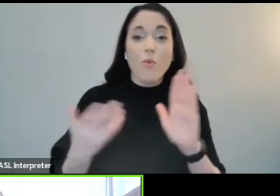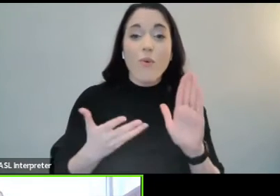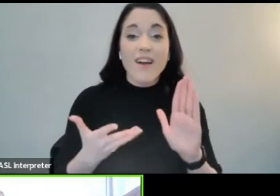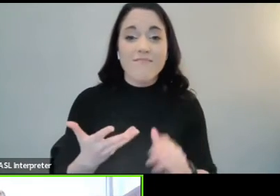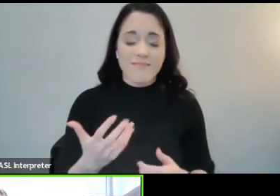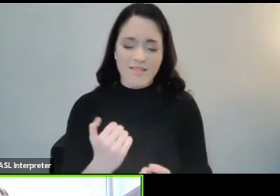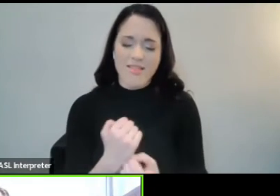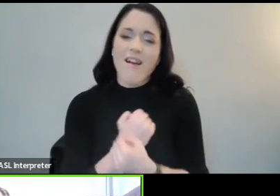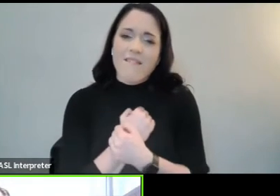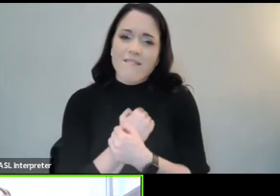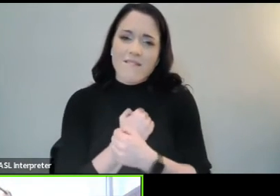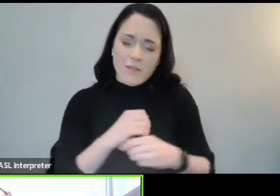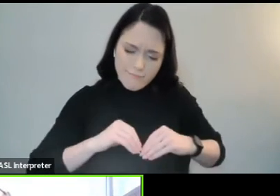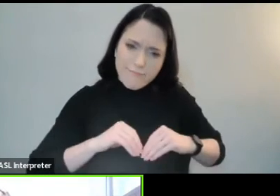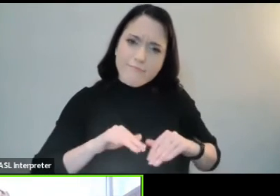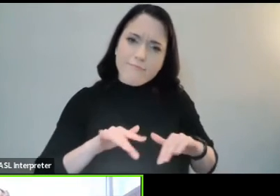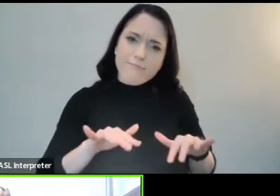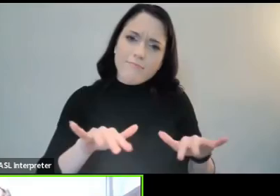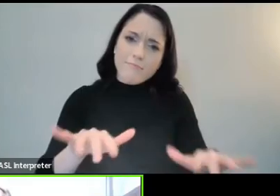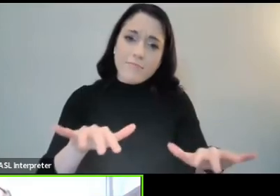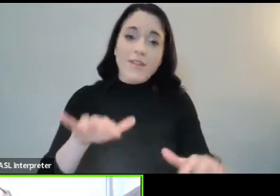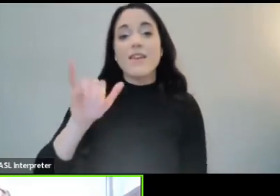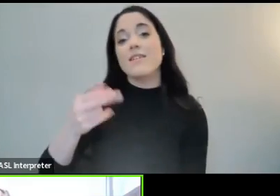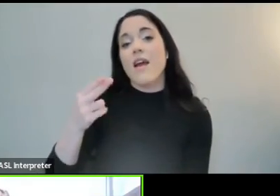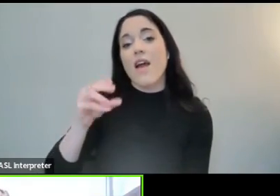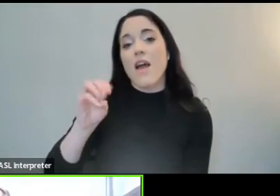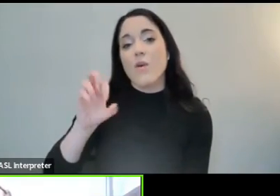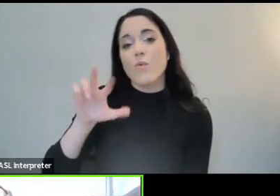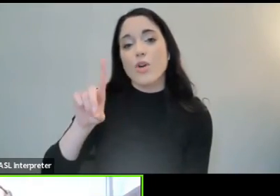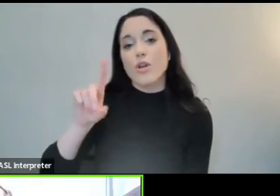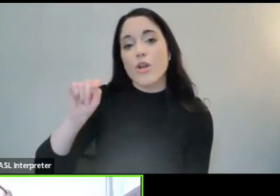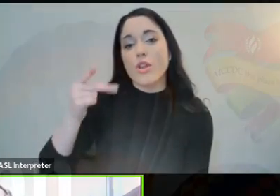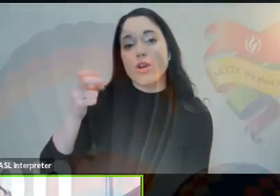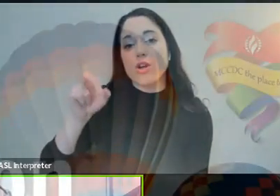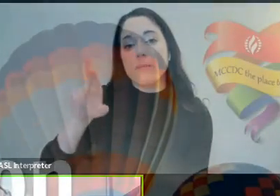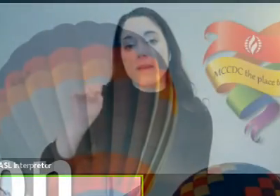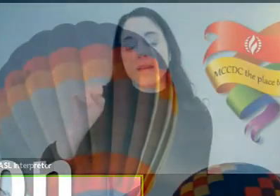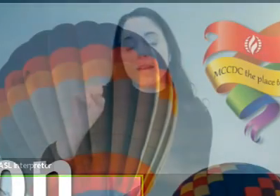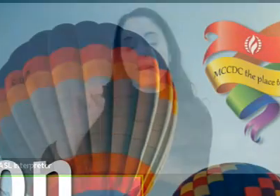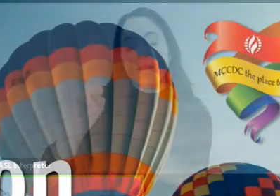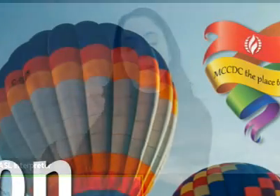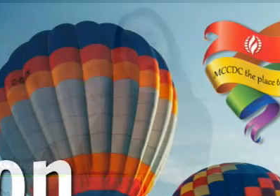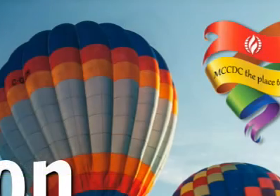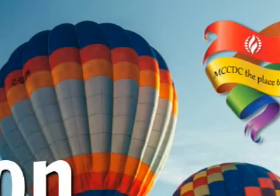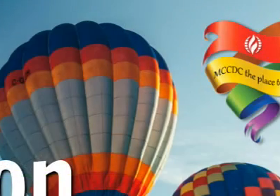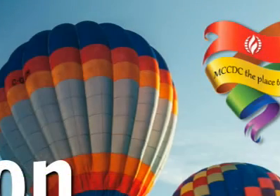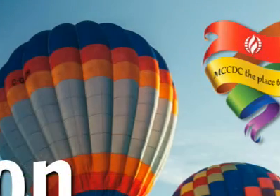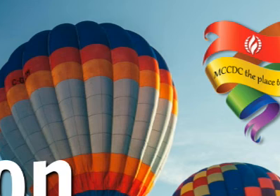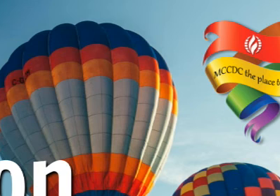That's Howard Thurman from Meditations of the Heart. Amen and amen. Amen.